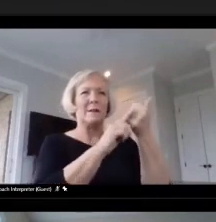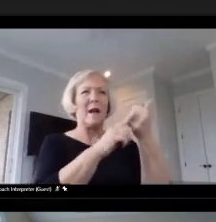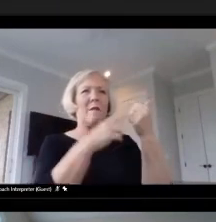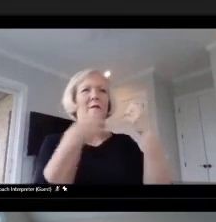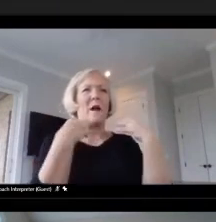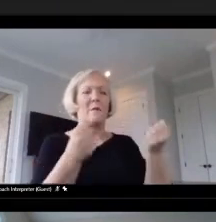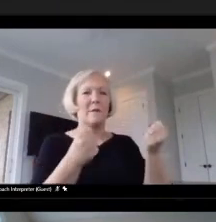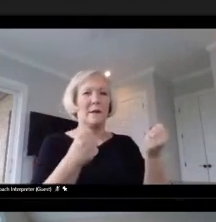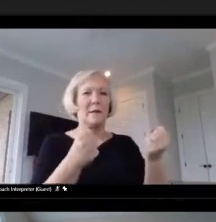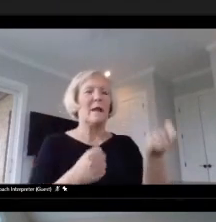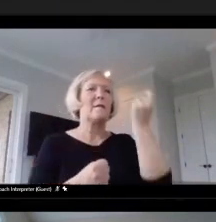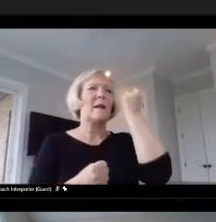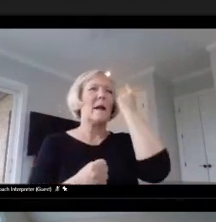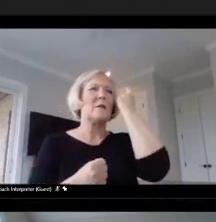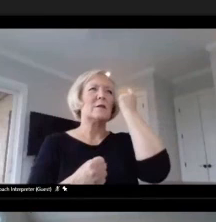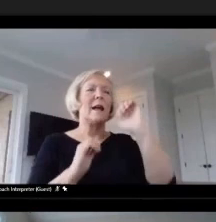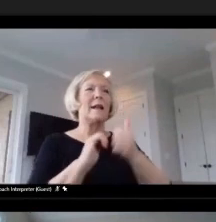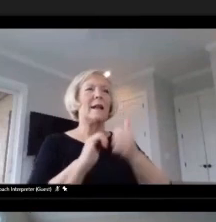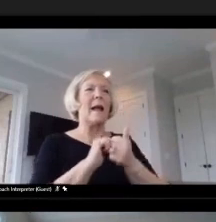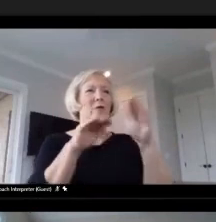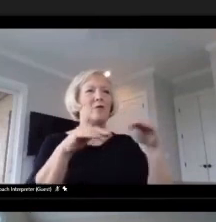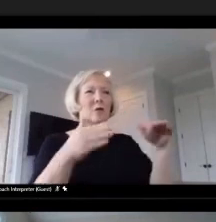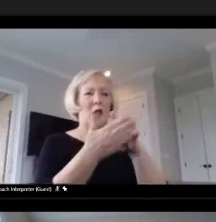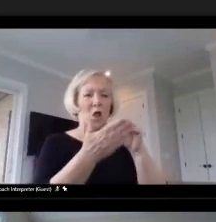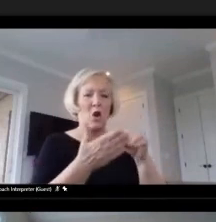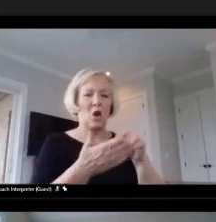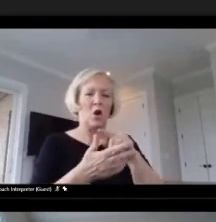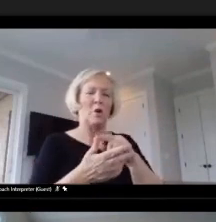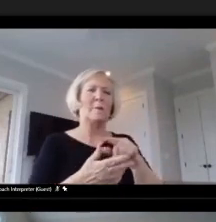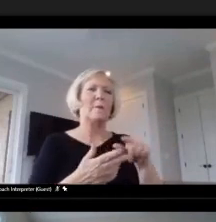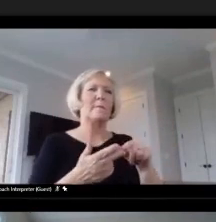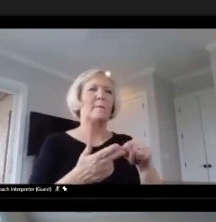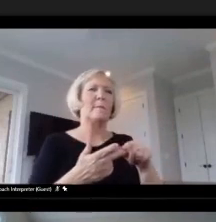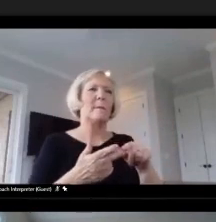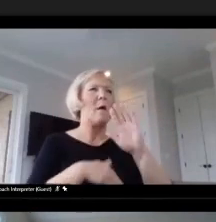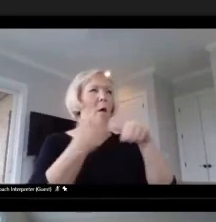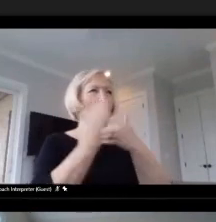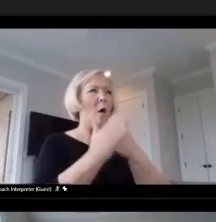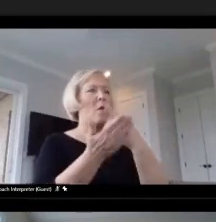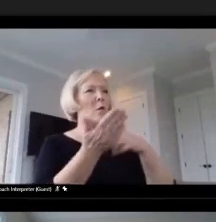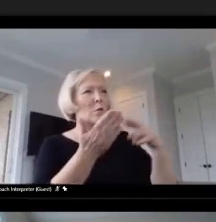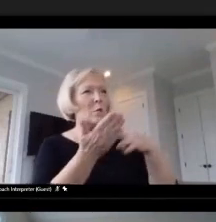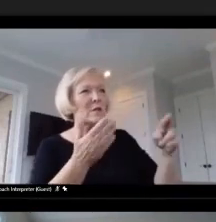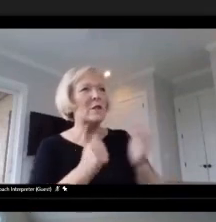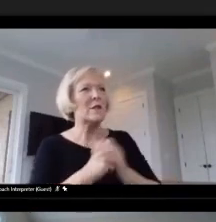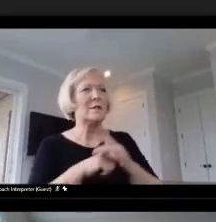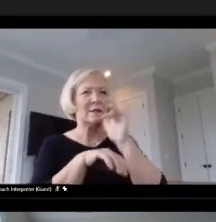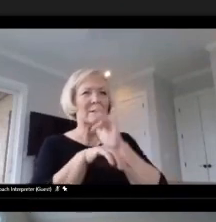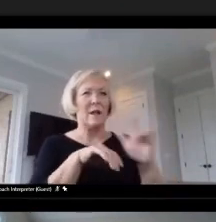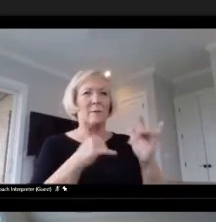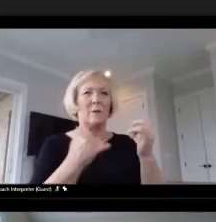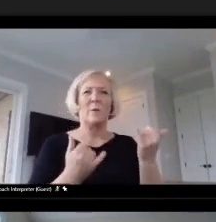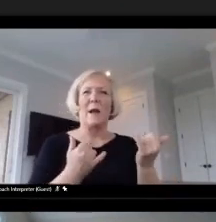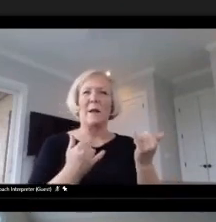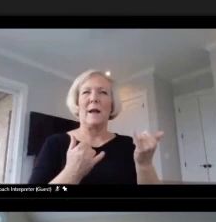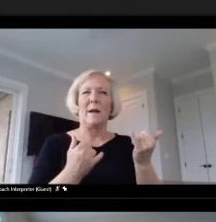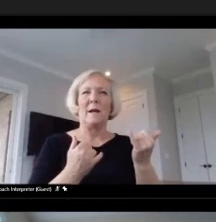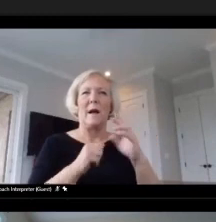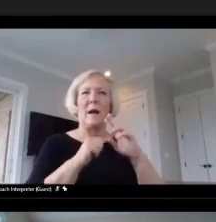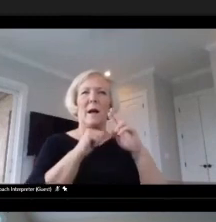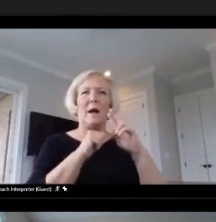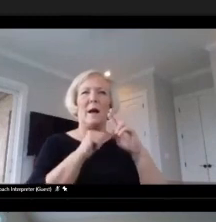how children learn. And all of the research that is available right now about National Boards